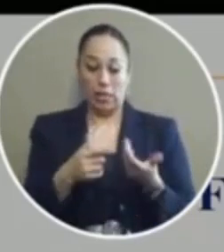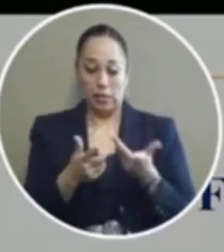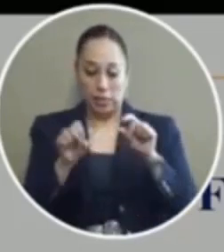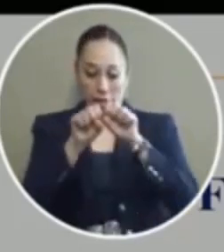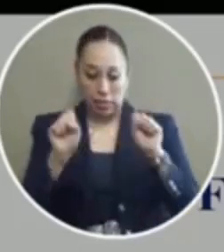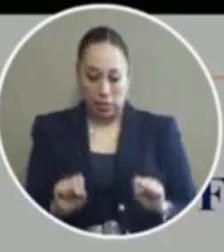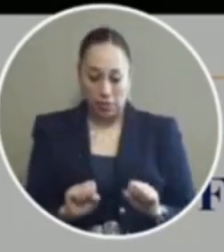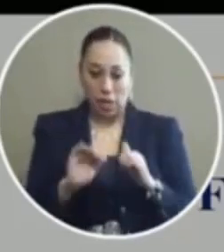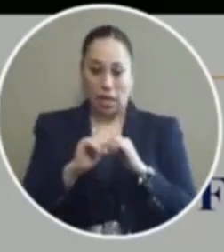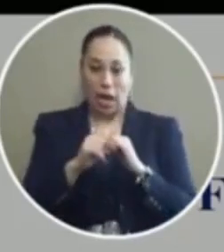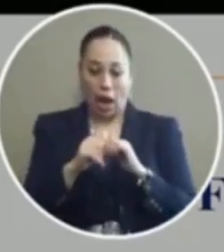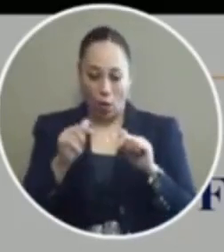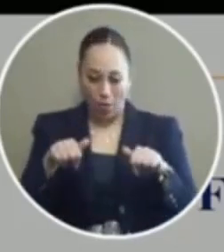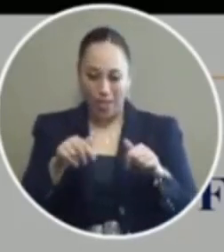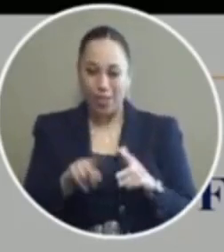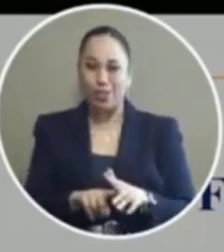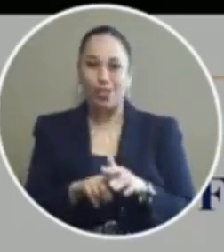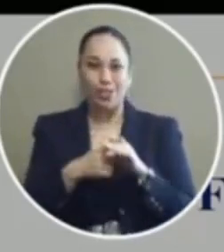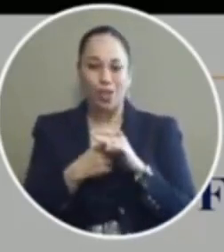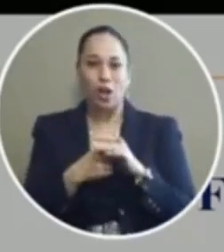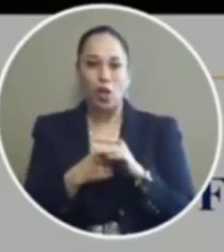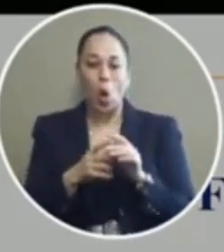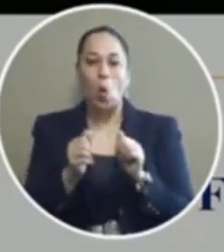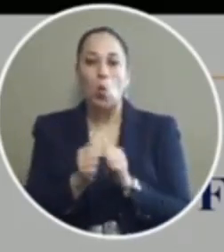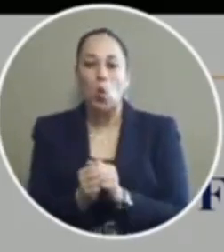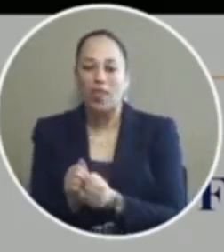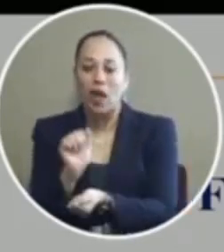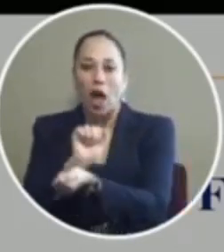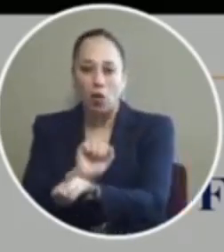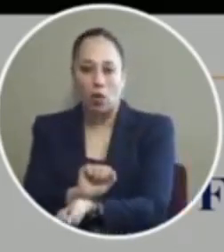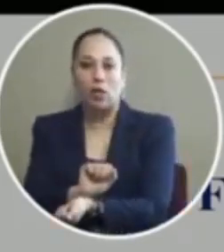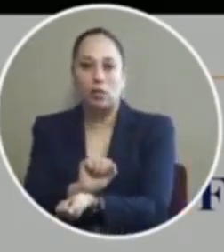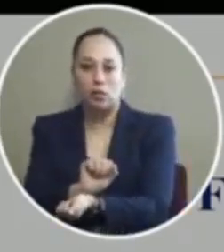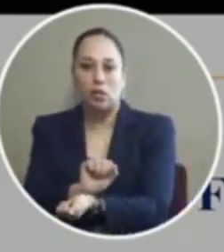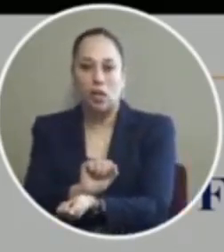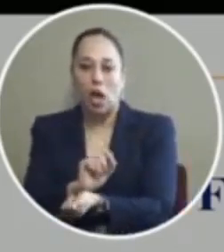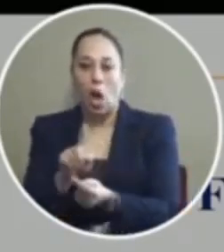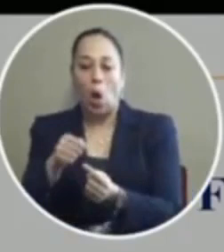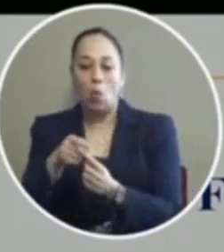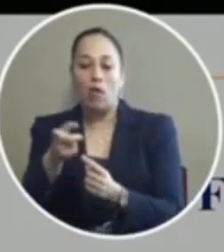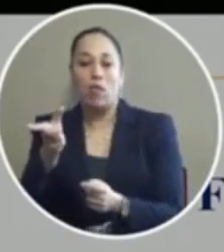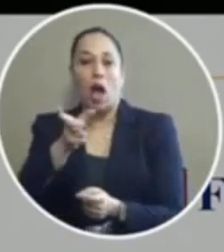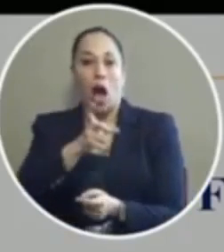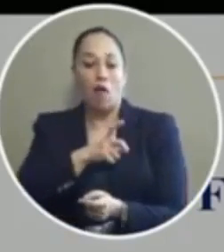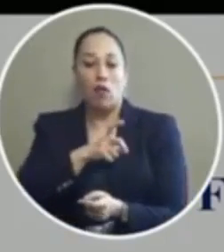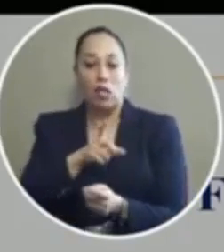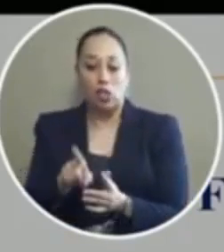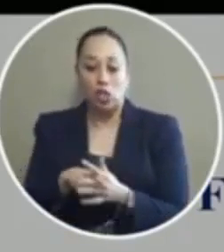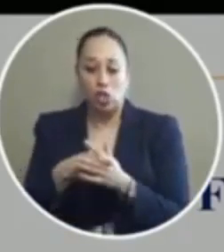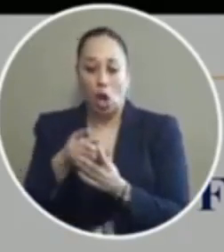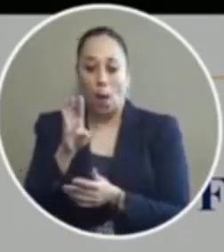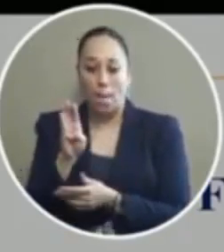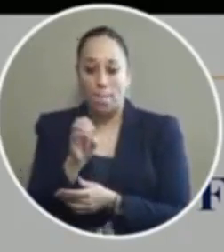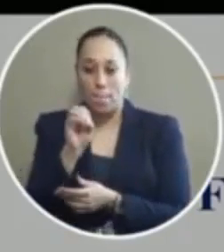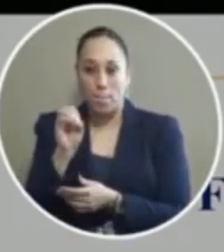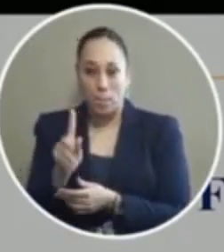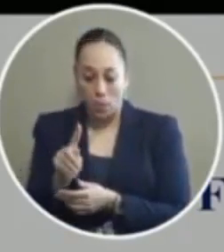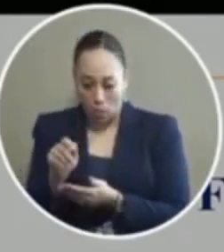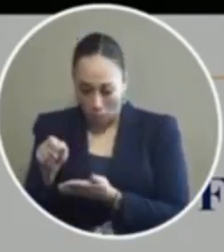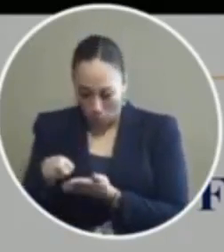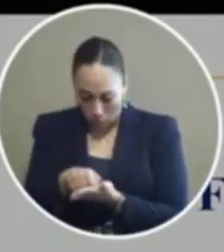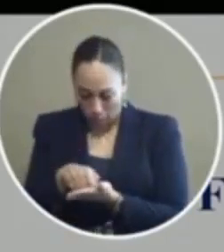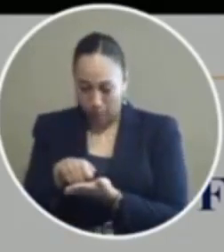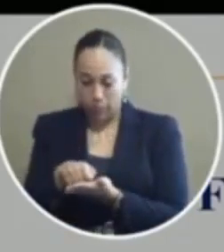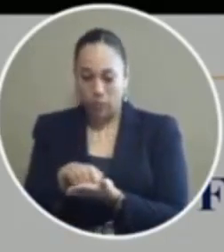way the case initiates is with the arrest so when an officer start book somebody then we